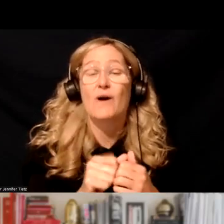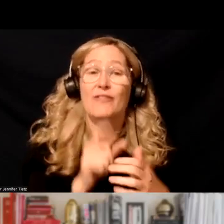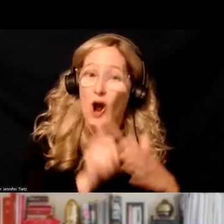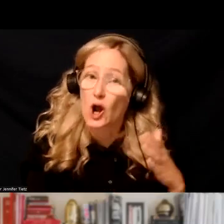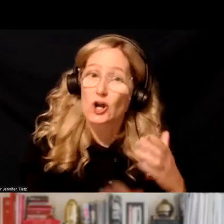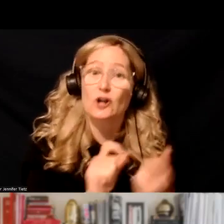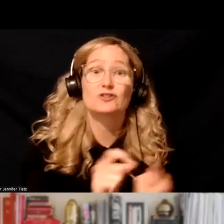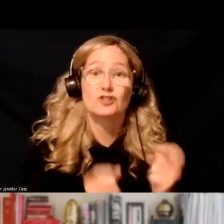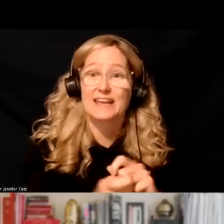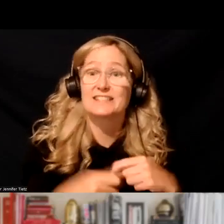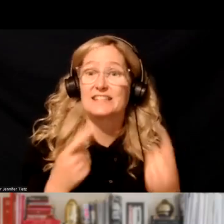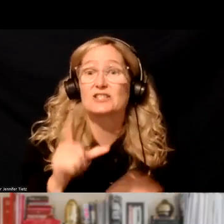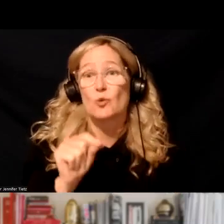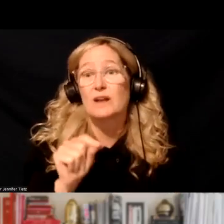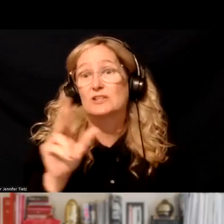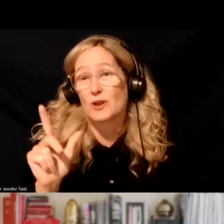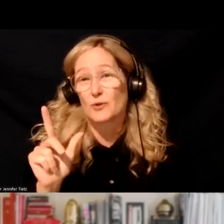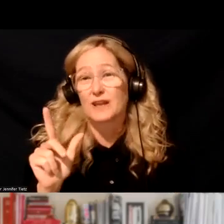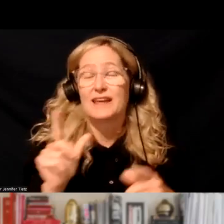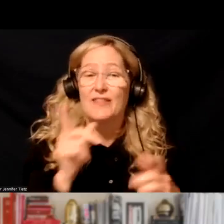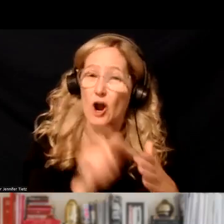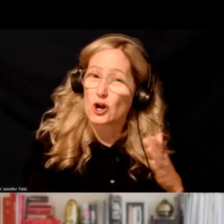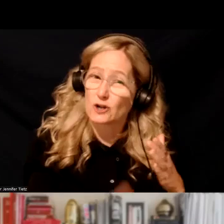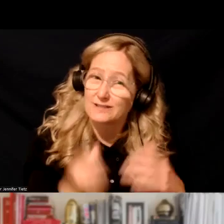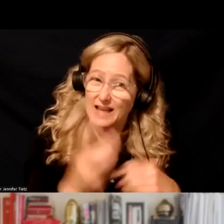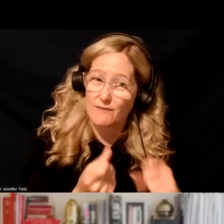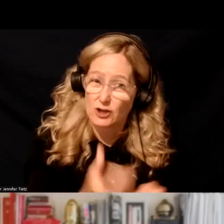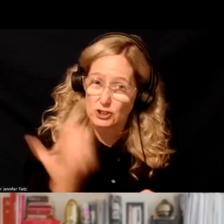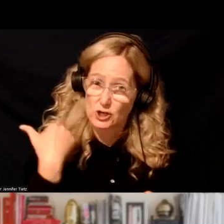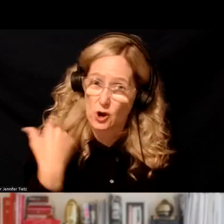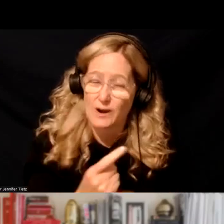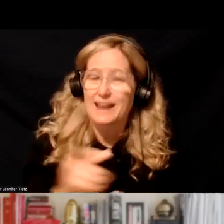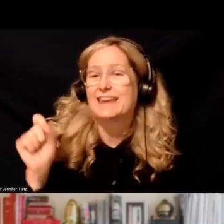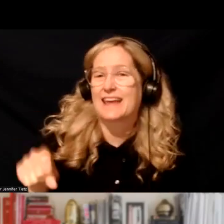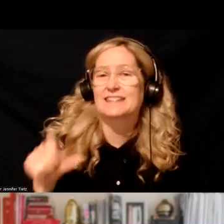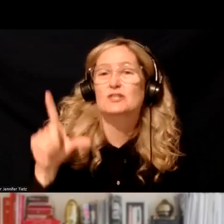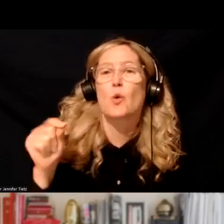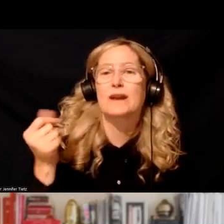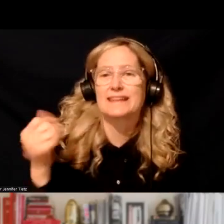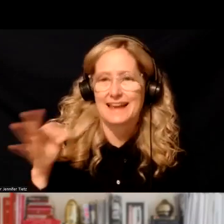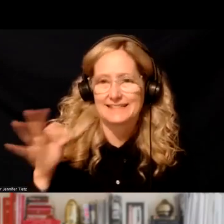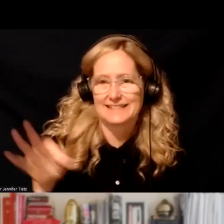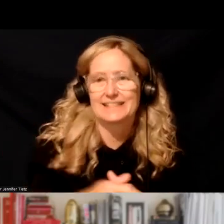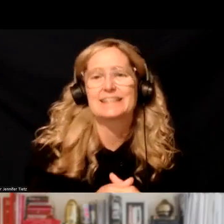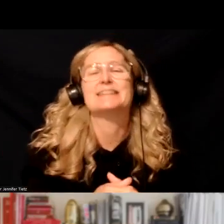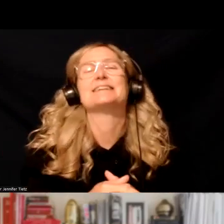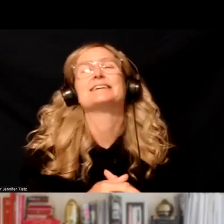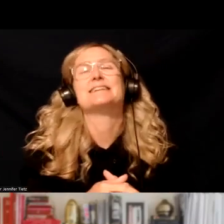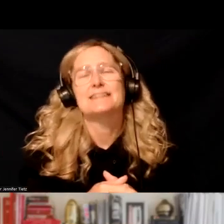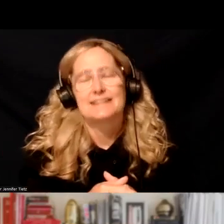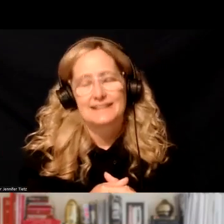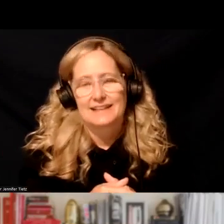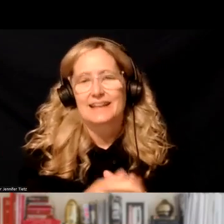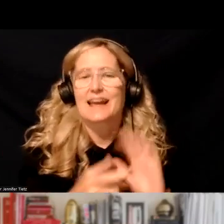changed since 2023. And this article was what, uh, several years ago. That's right. It was 2019. Yeah. So, um, it, it